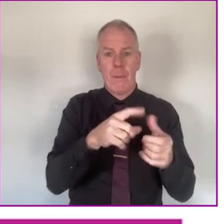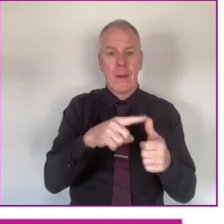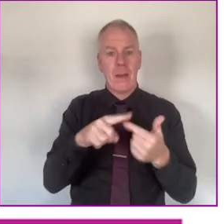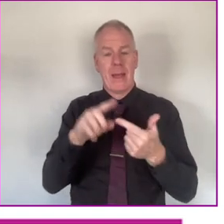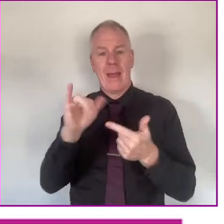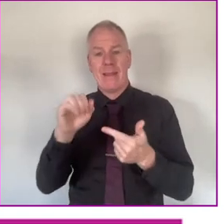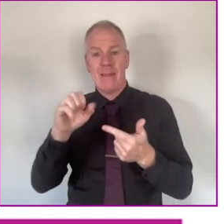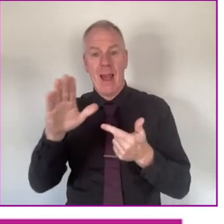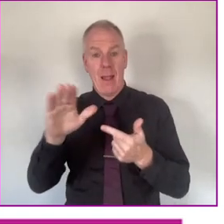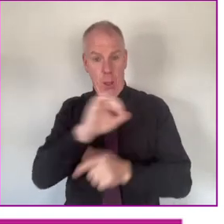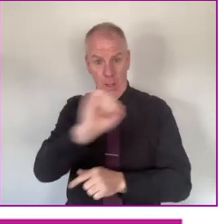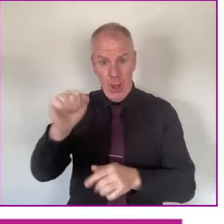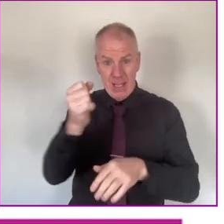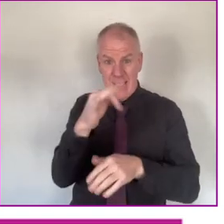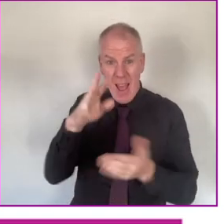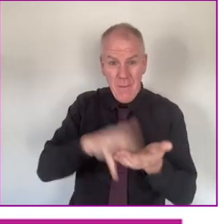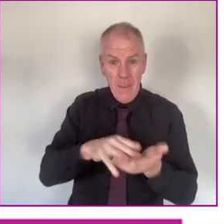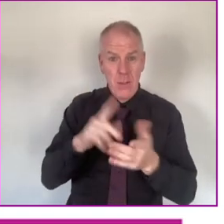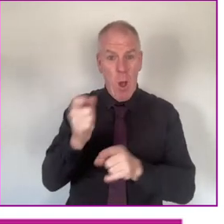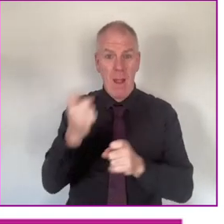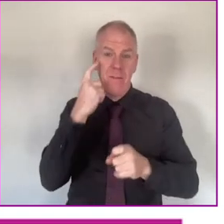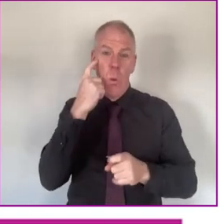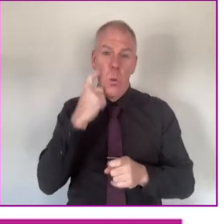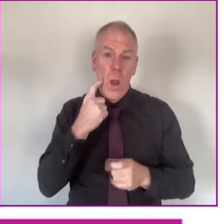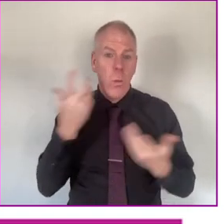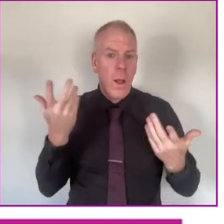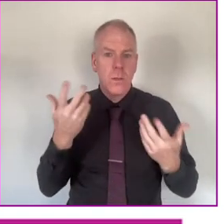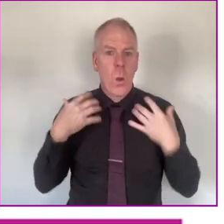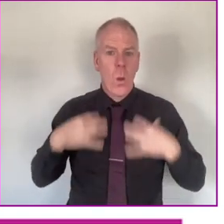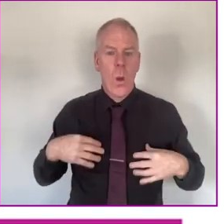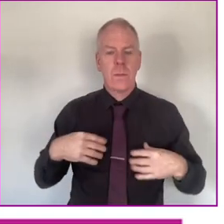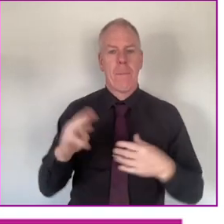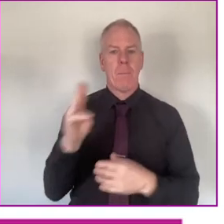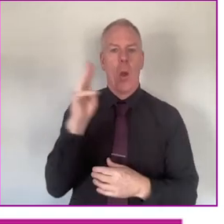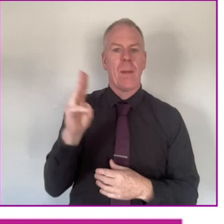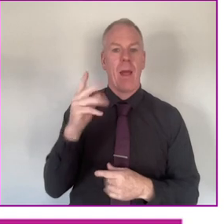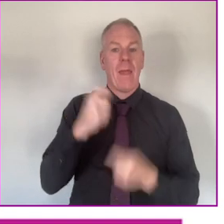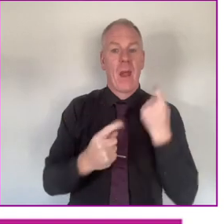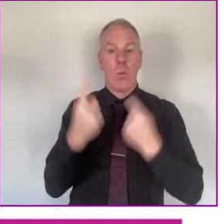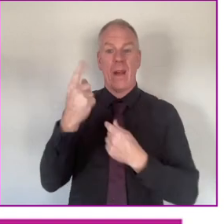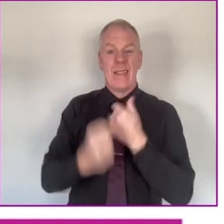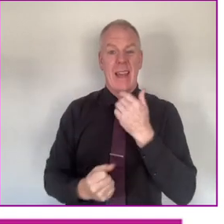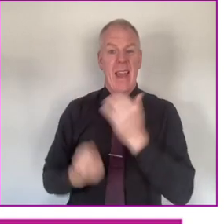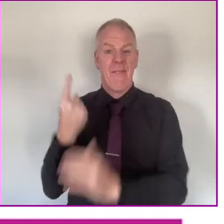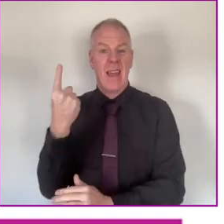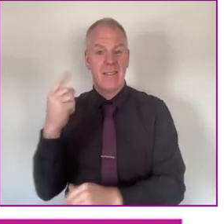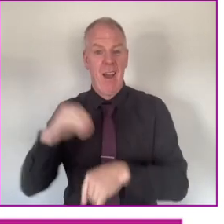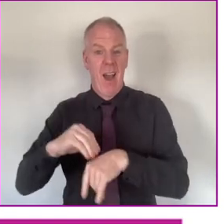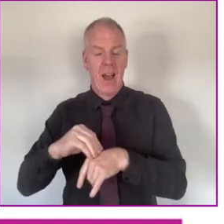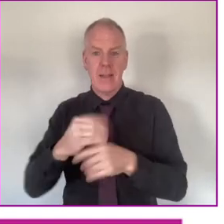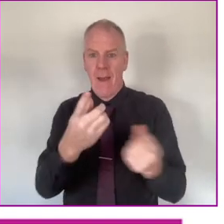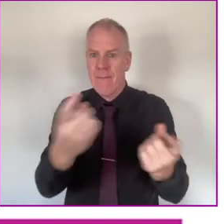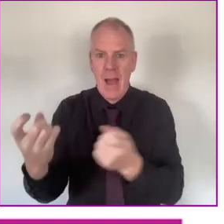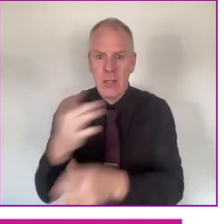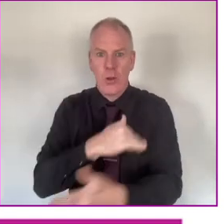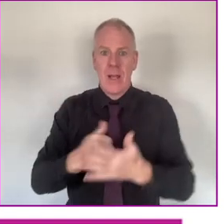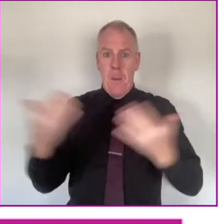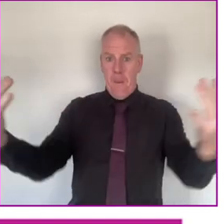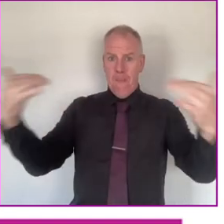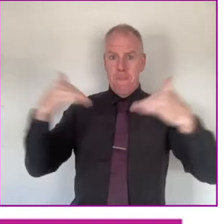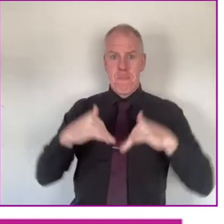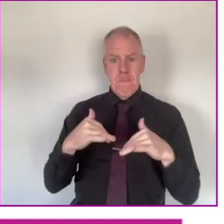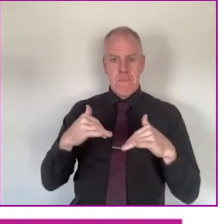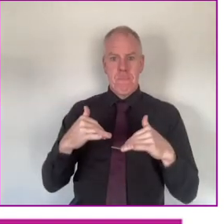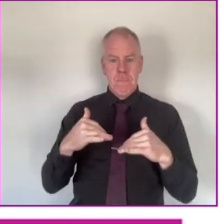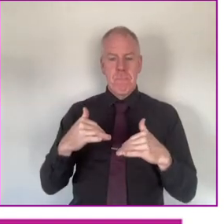where their staff wore purple. And we also had an event one day, and that was where we invited organizations